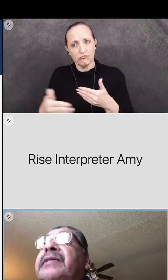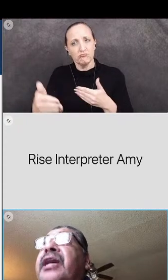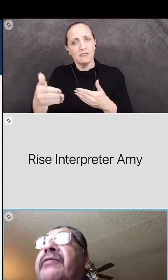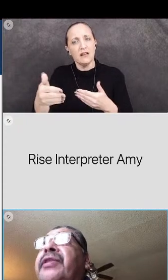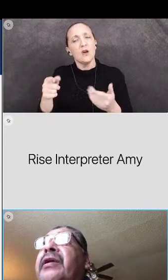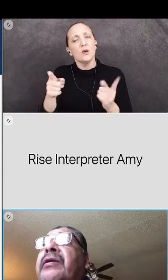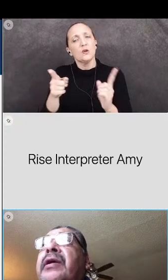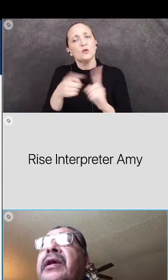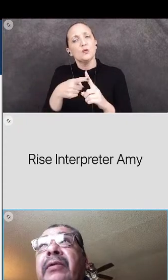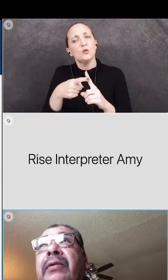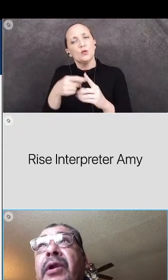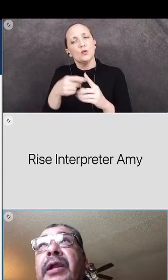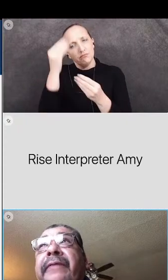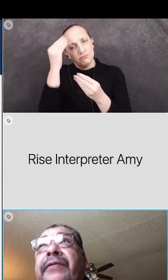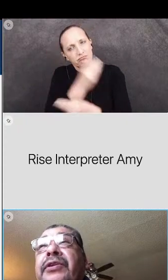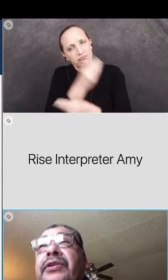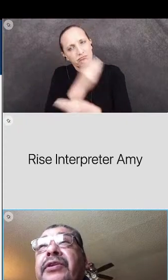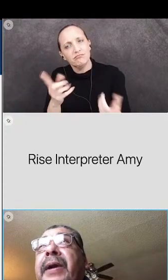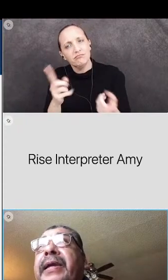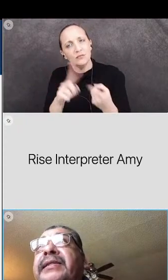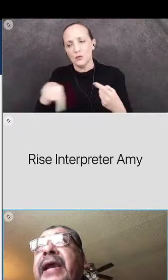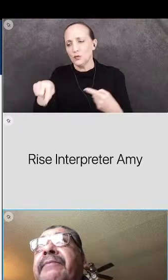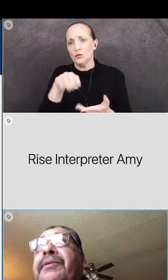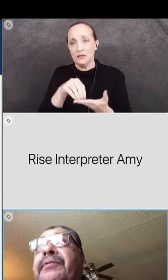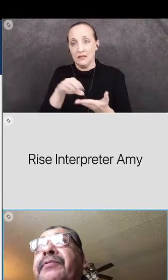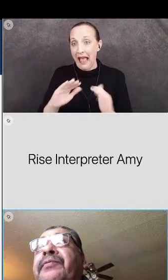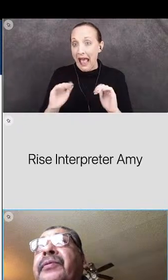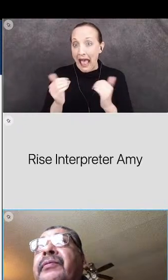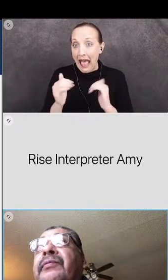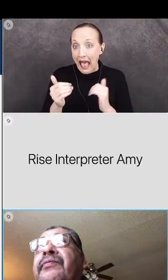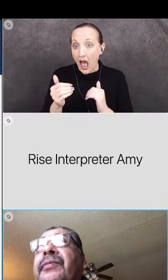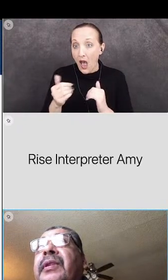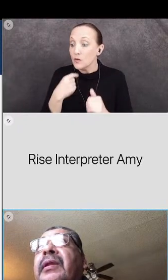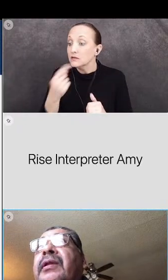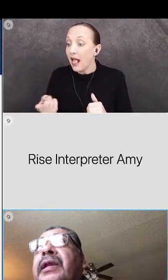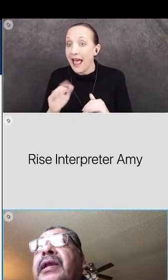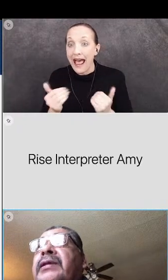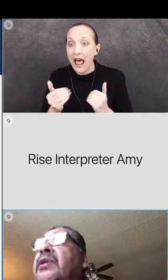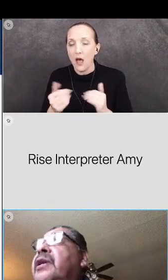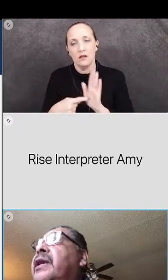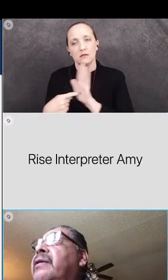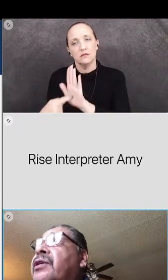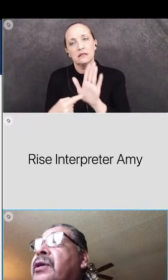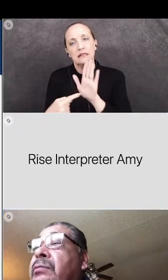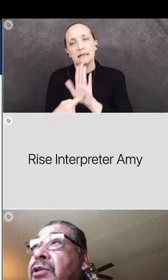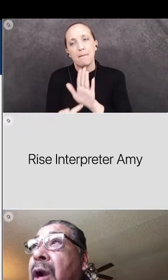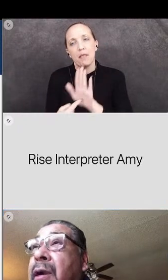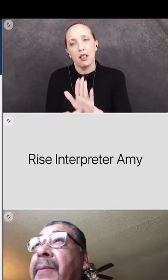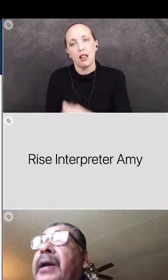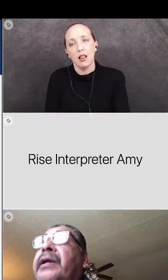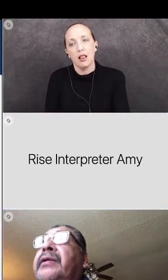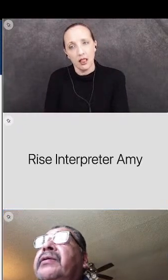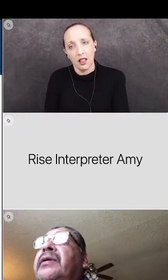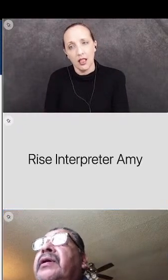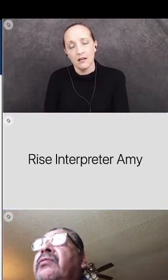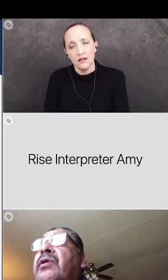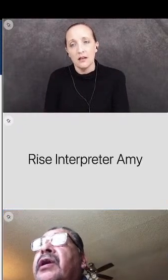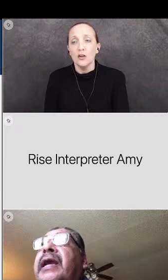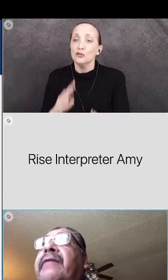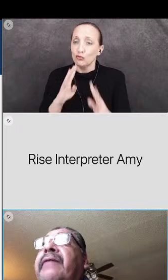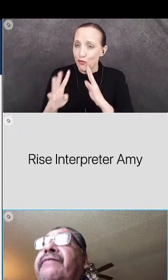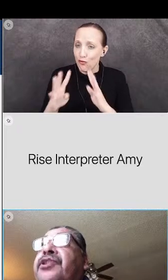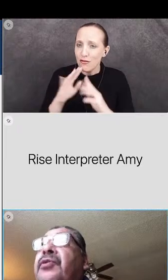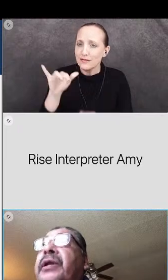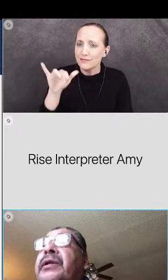send that message out there. And we're going to have to do it by example. Yes, we're going to, you know, talk about it.